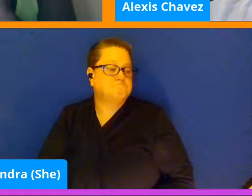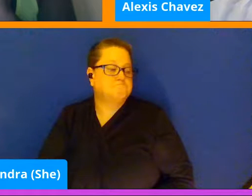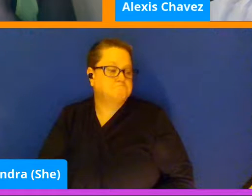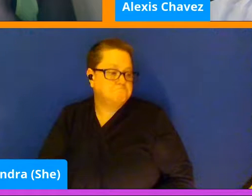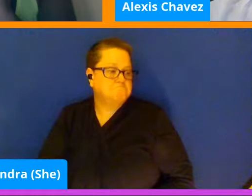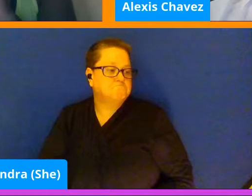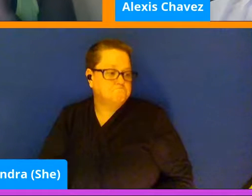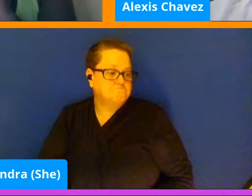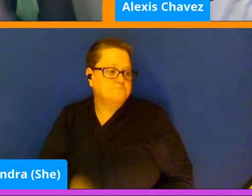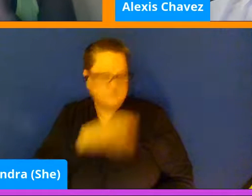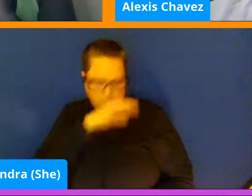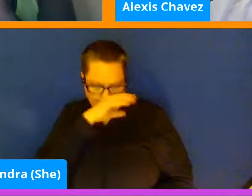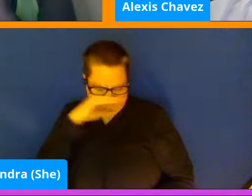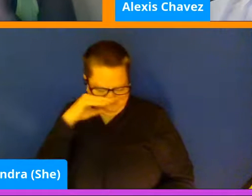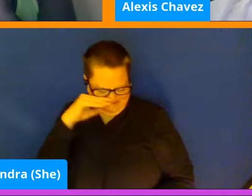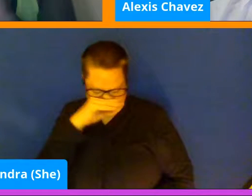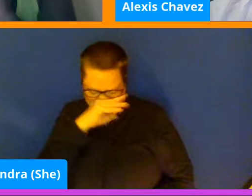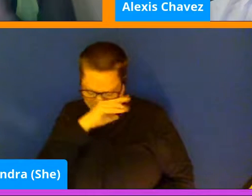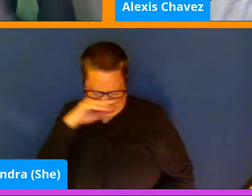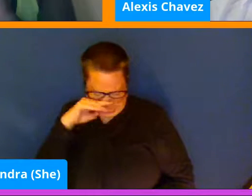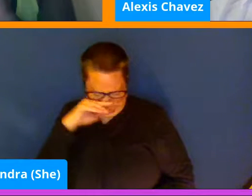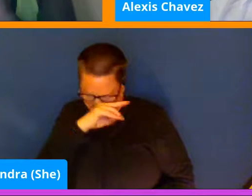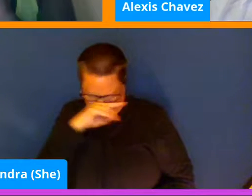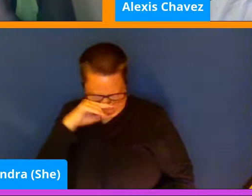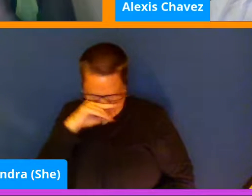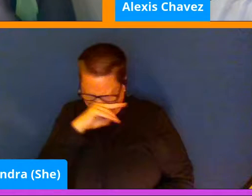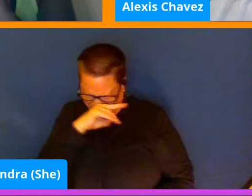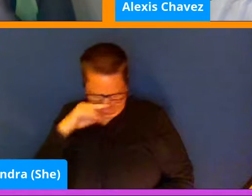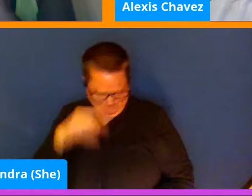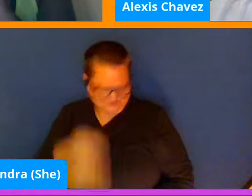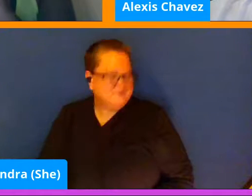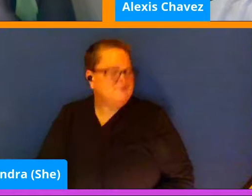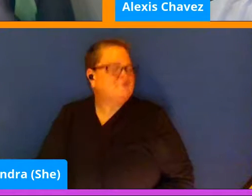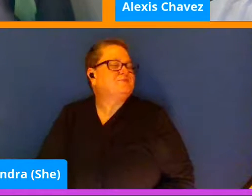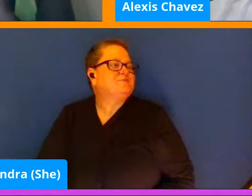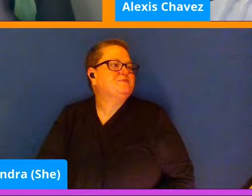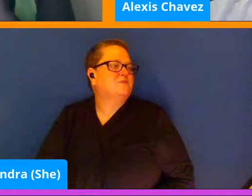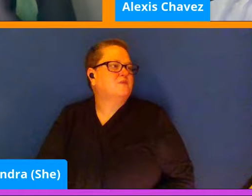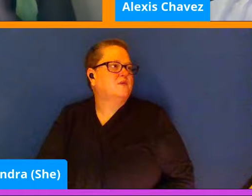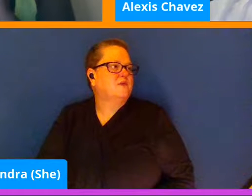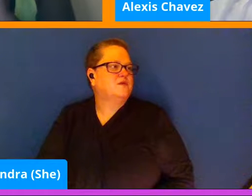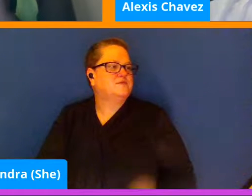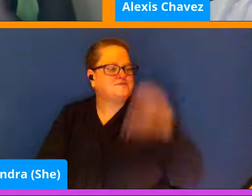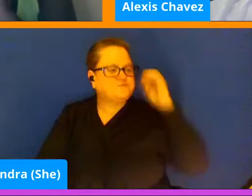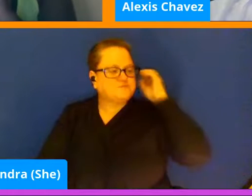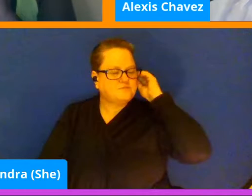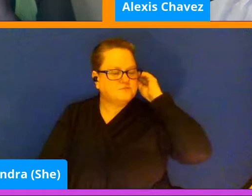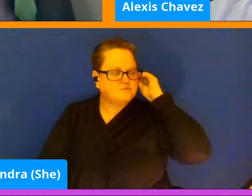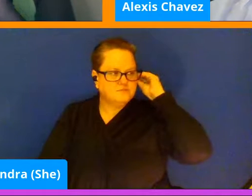Yeah. Yeah. I think you touched on a very good point in terms of like not